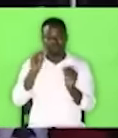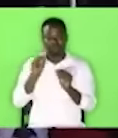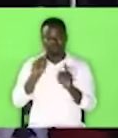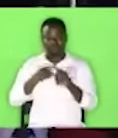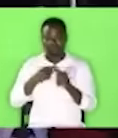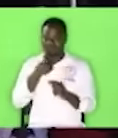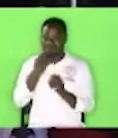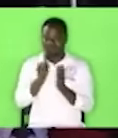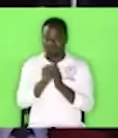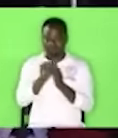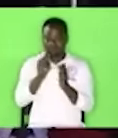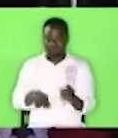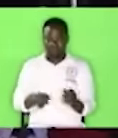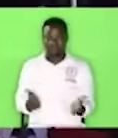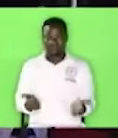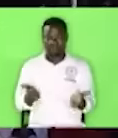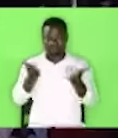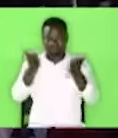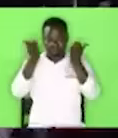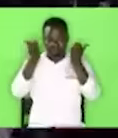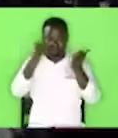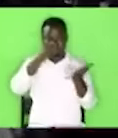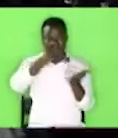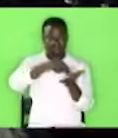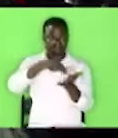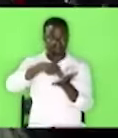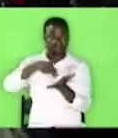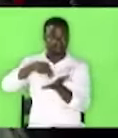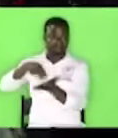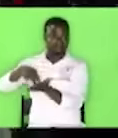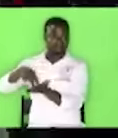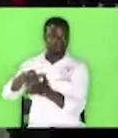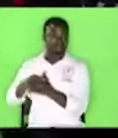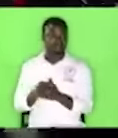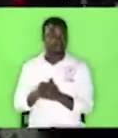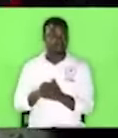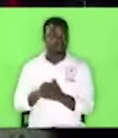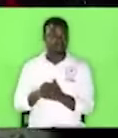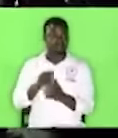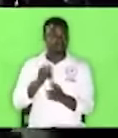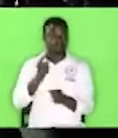rise to your feet today just rise in faith